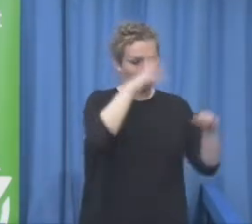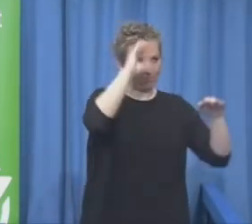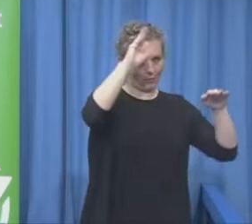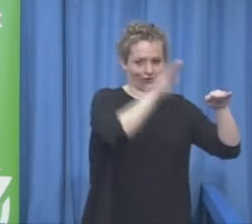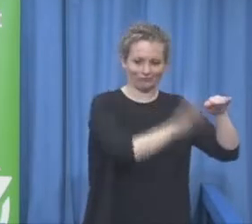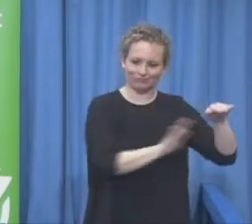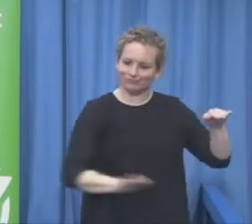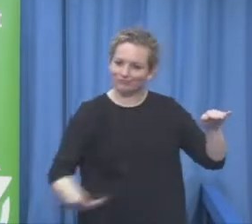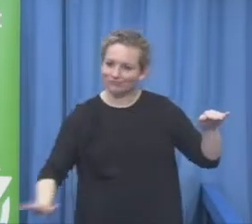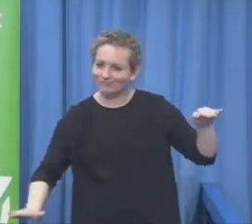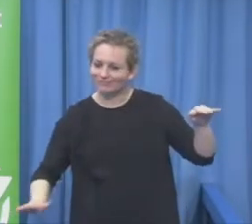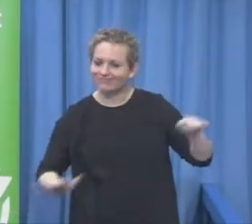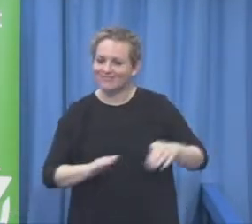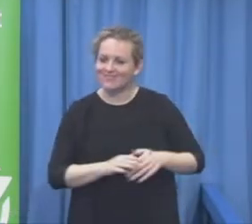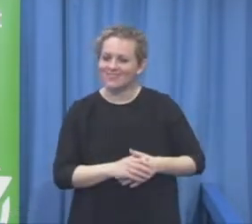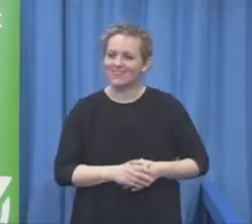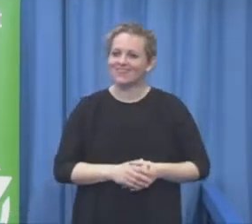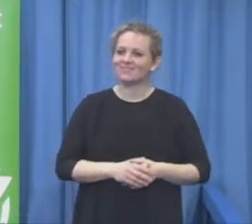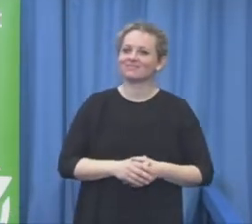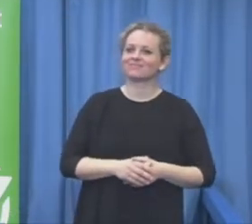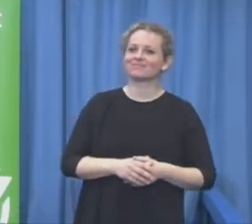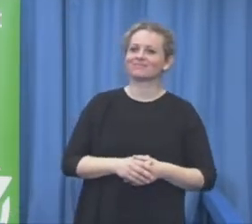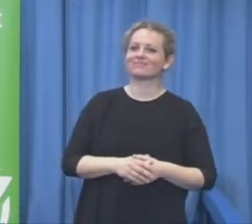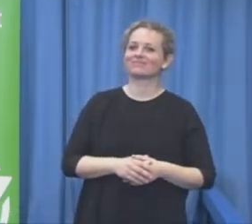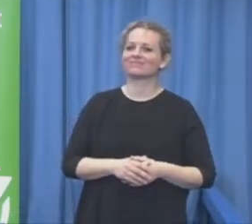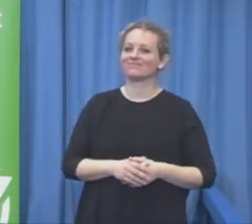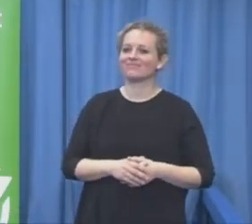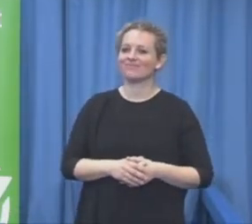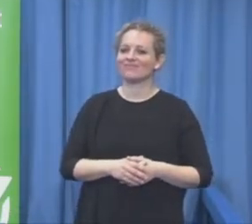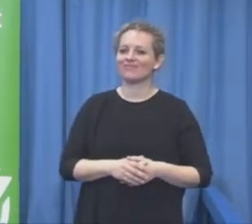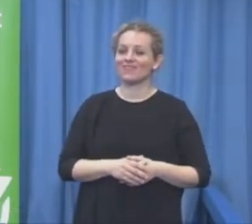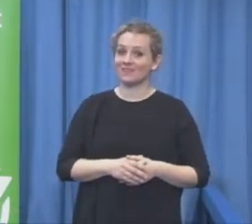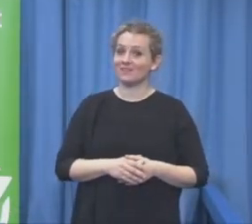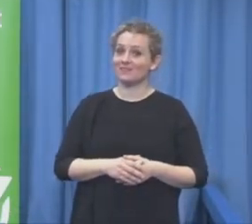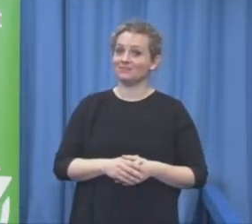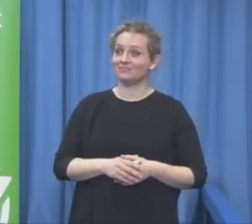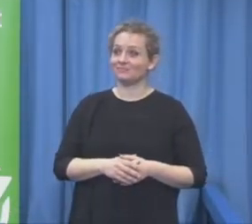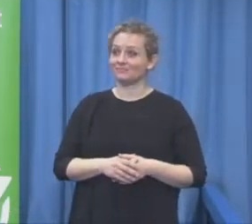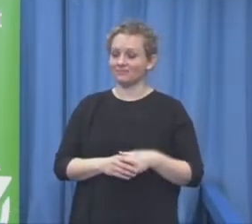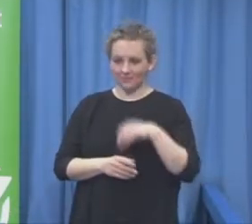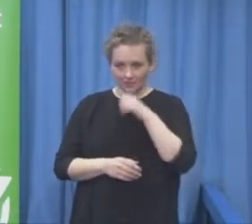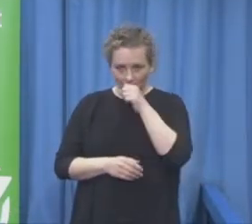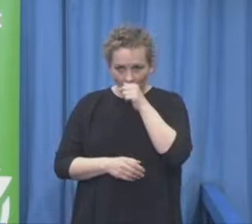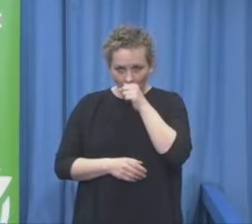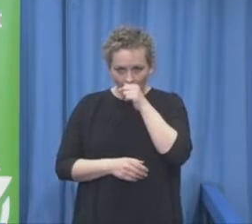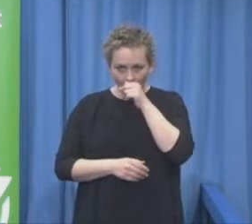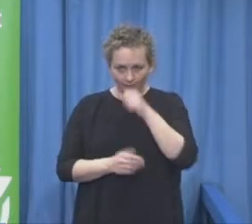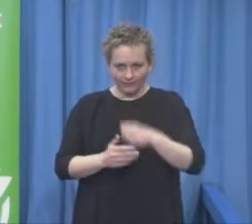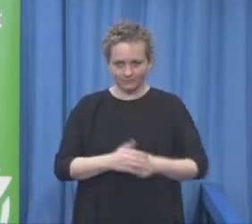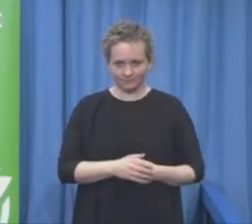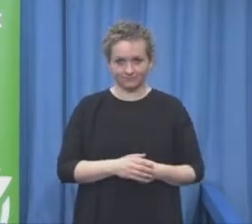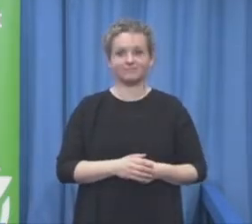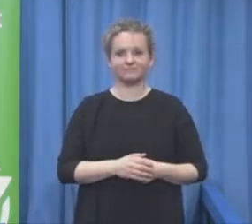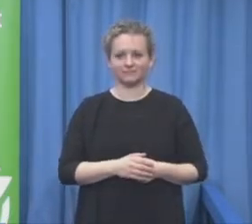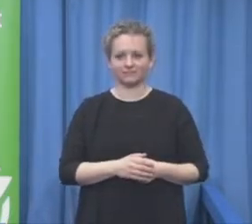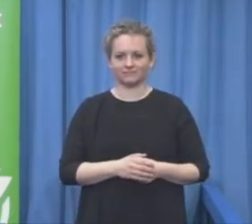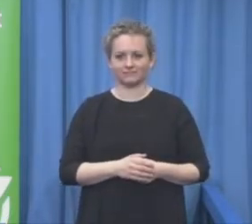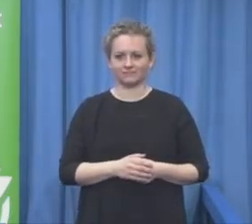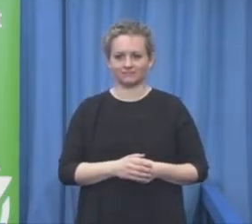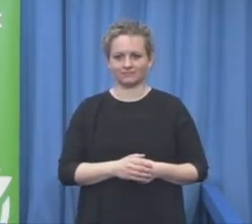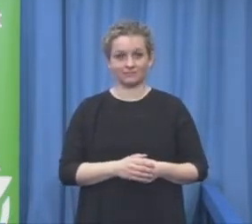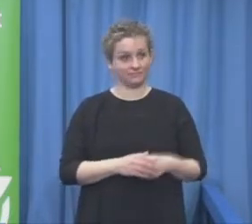this year he births with disabilities at the moment I found the many